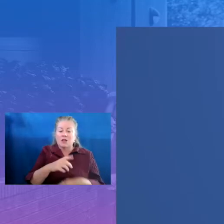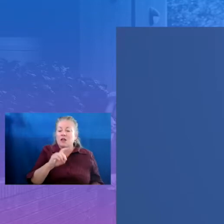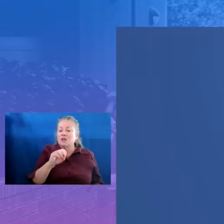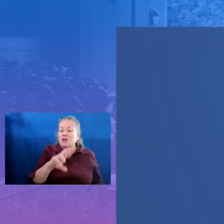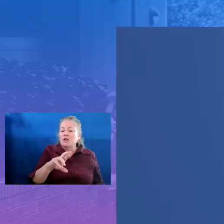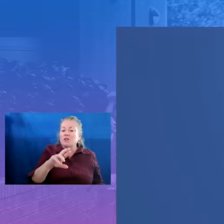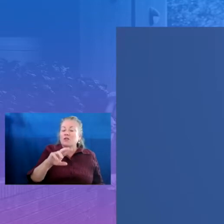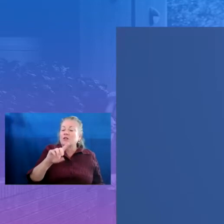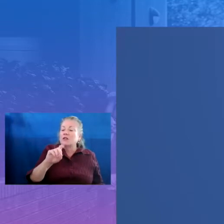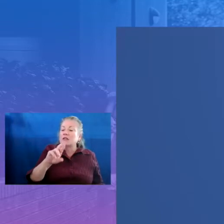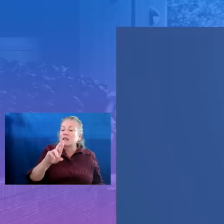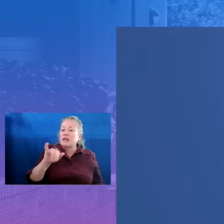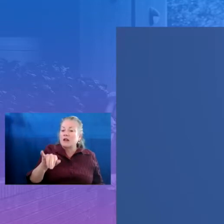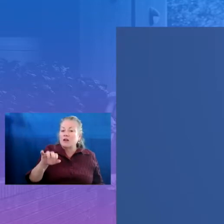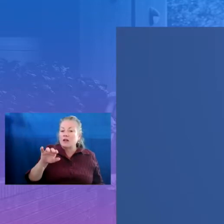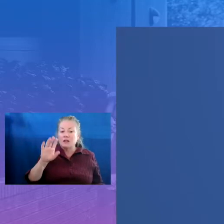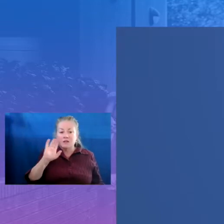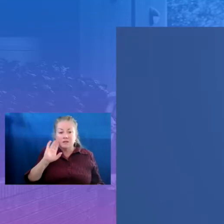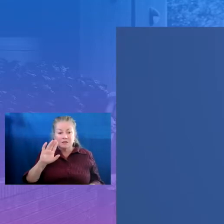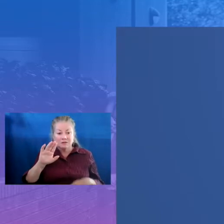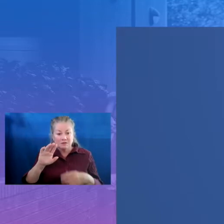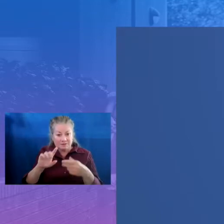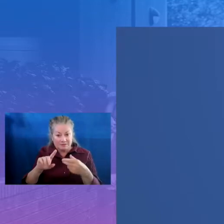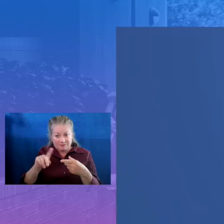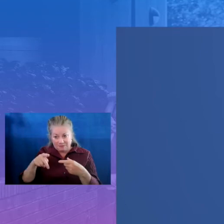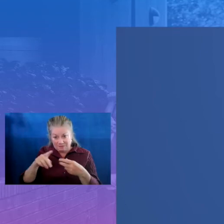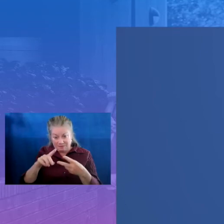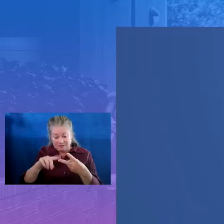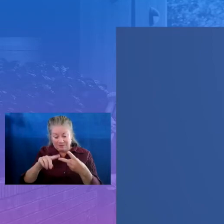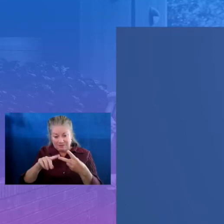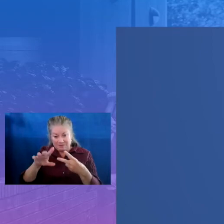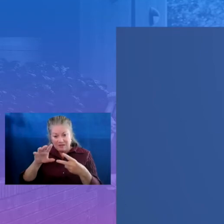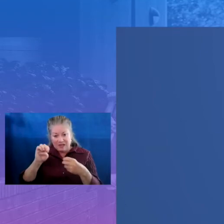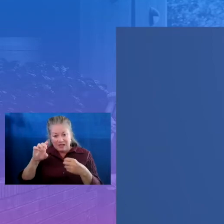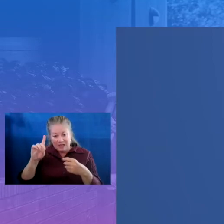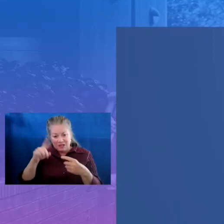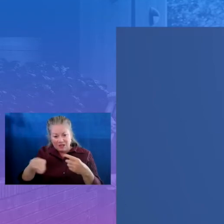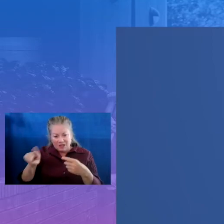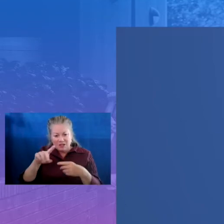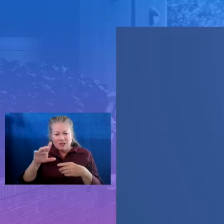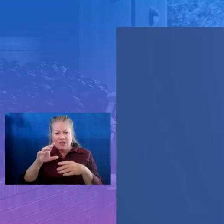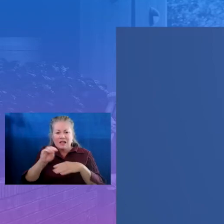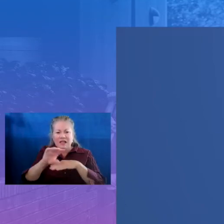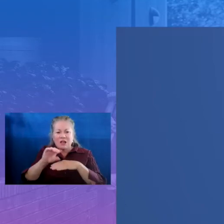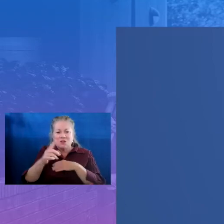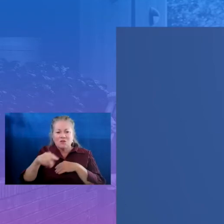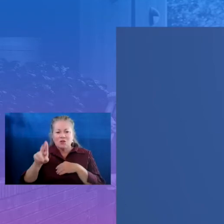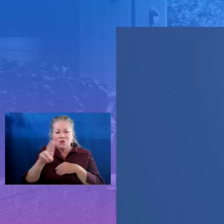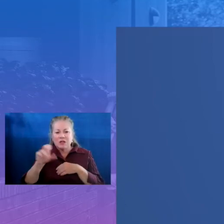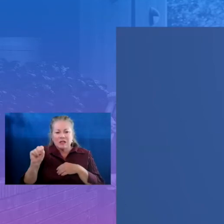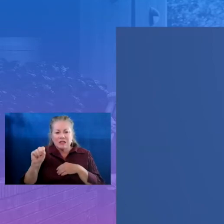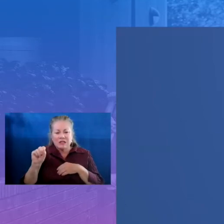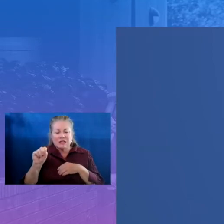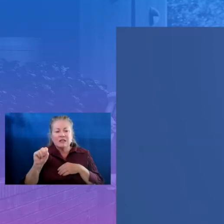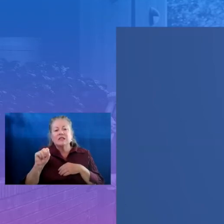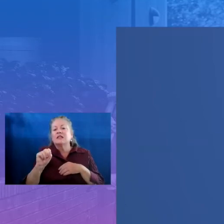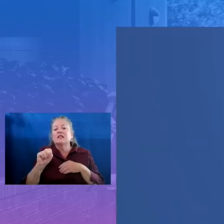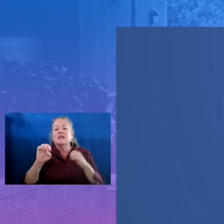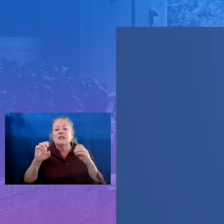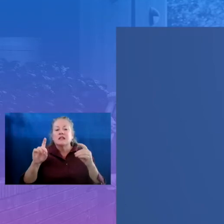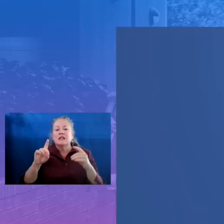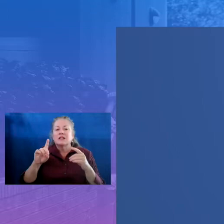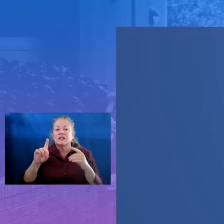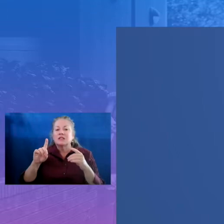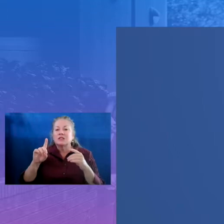Education Deputy for our Governor and also eight years as Counselor for the United States Secretary of Education, Dick Riley. He helped design innovative